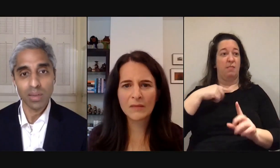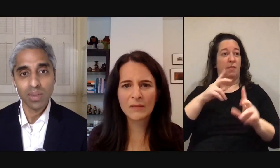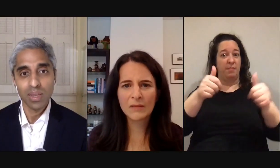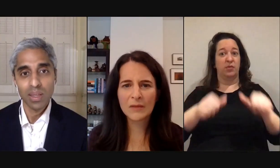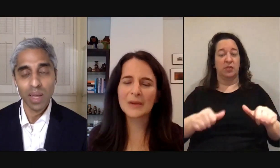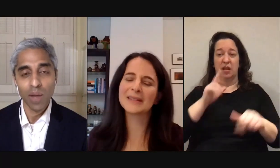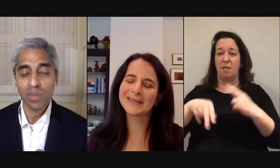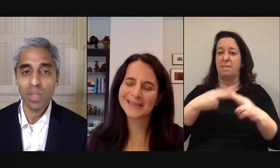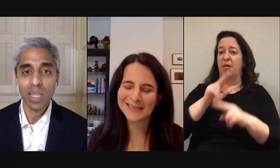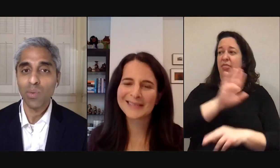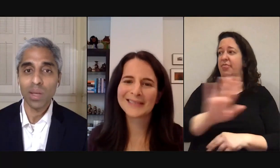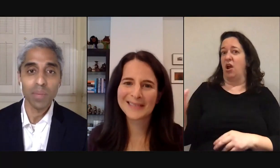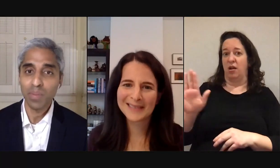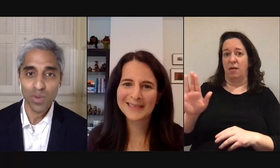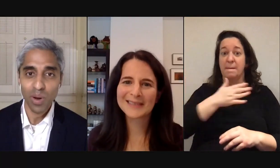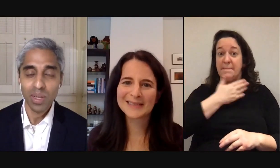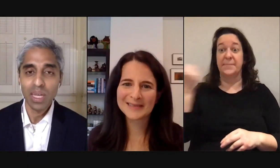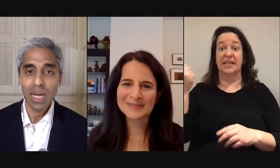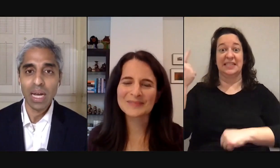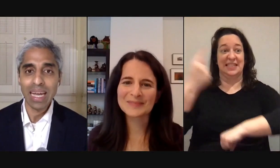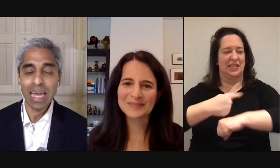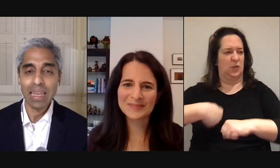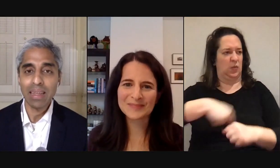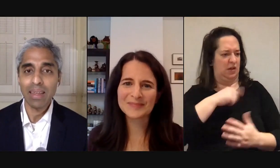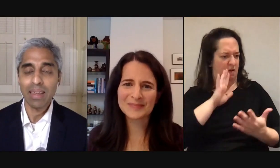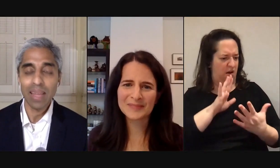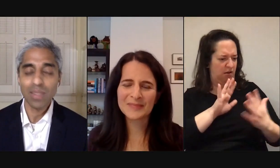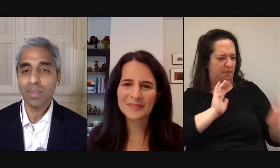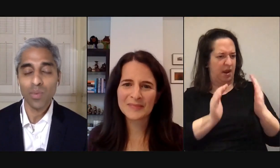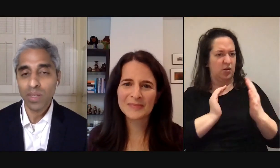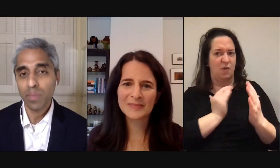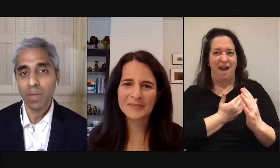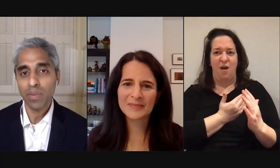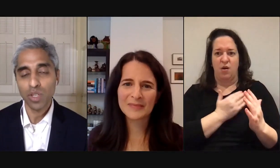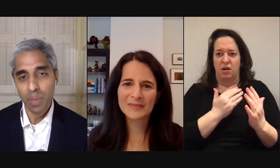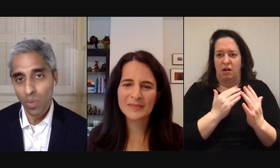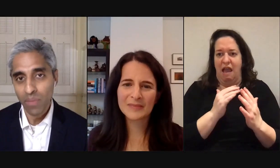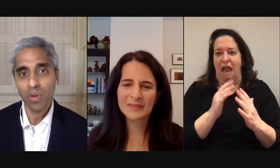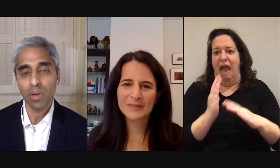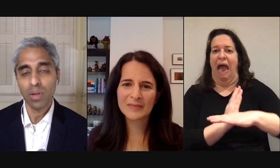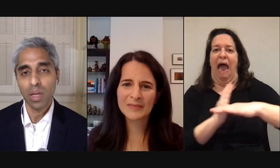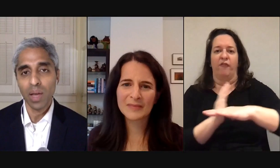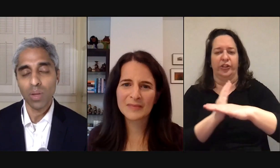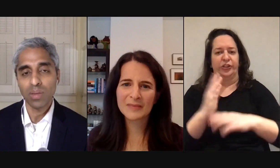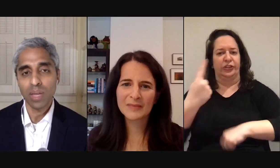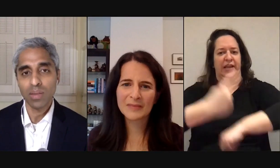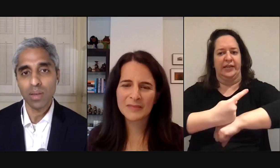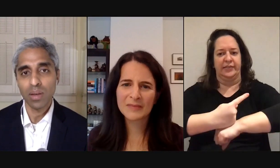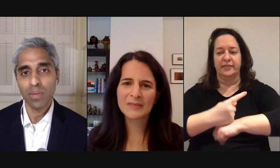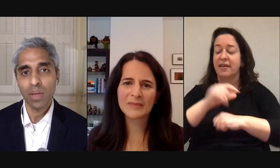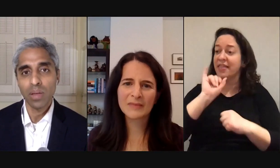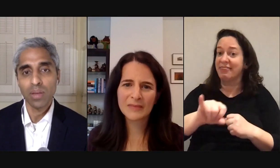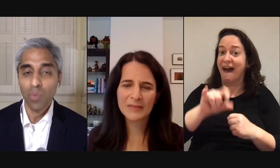average days and always feeling like we come up short uh and that just is a recipe for chipping away further at one